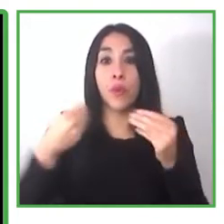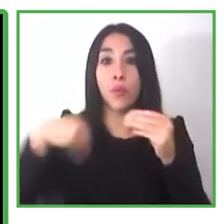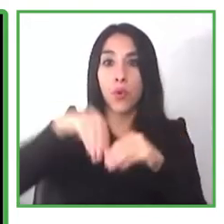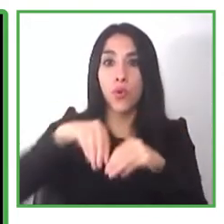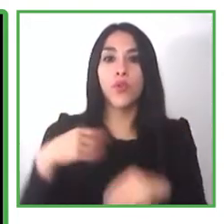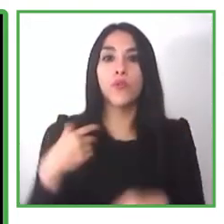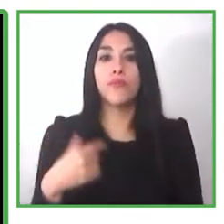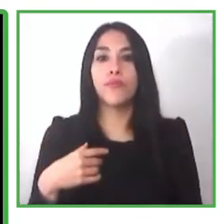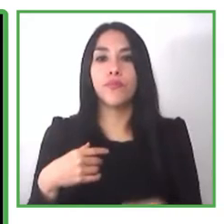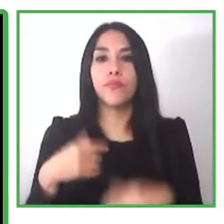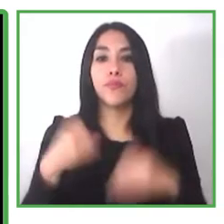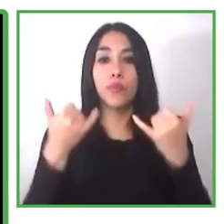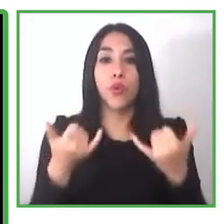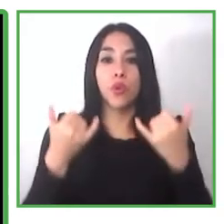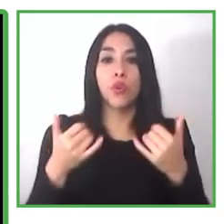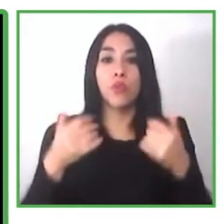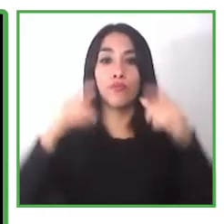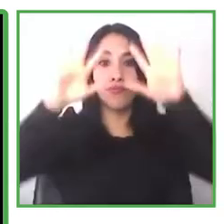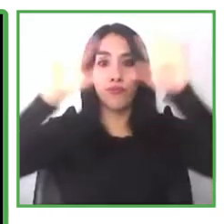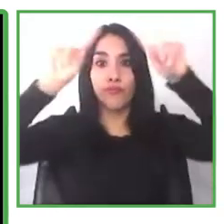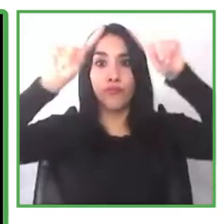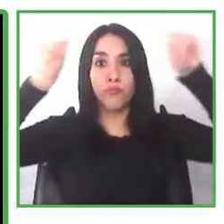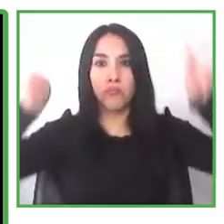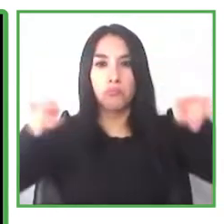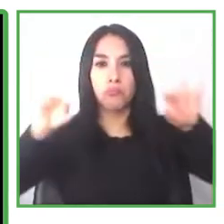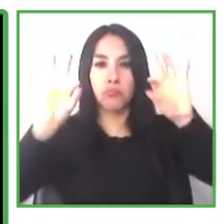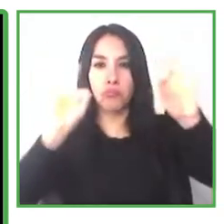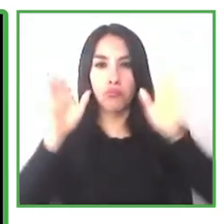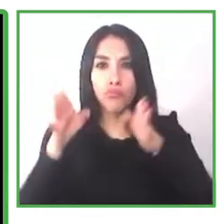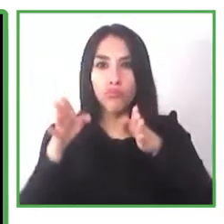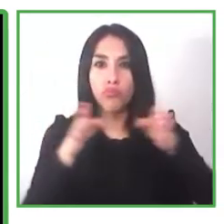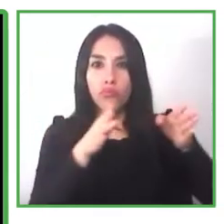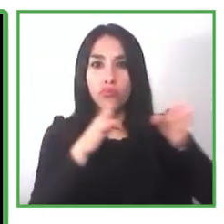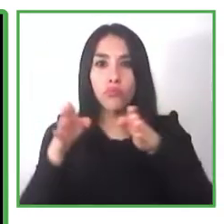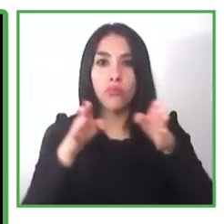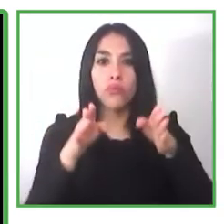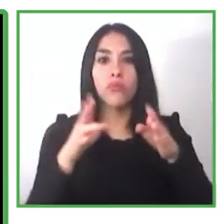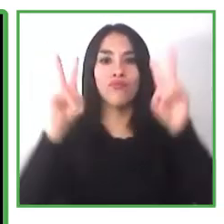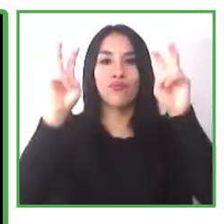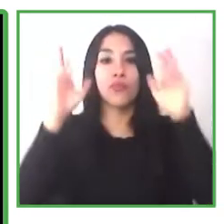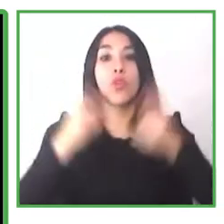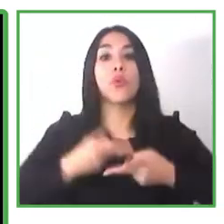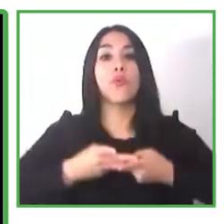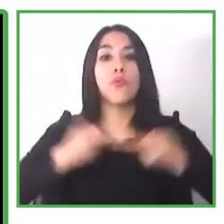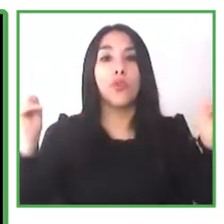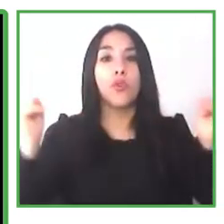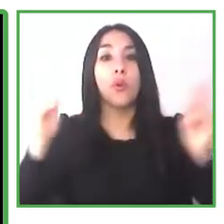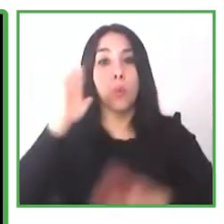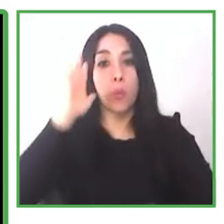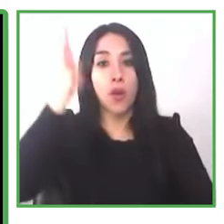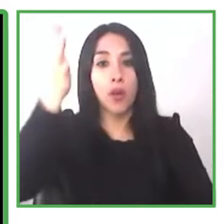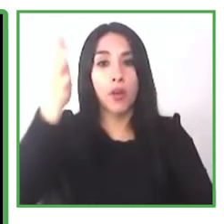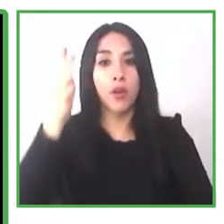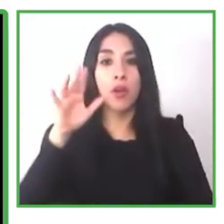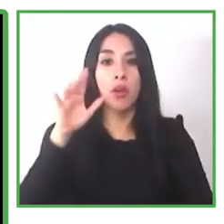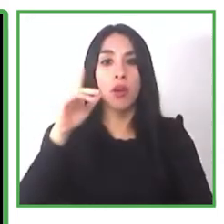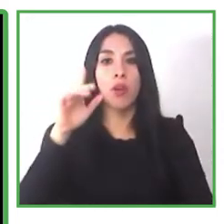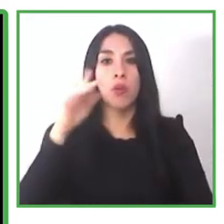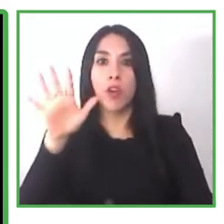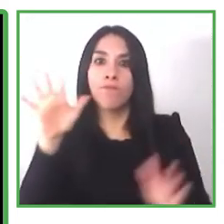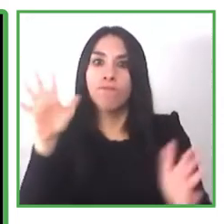to show our passion and committing to the rights of people with international